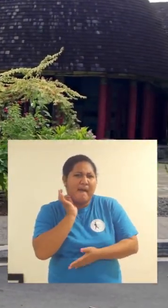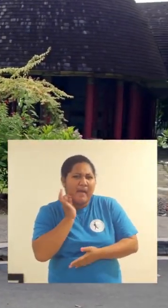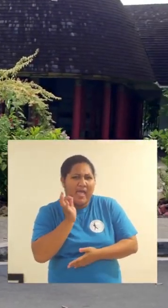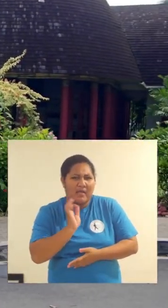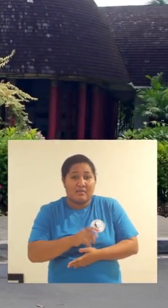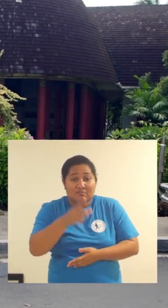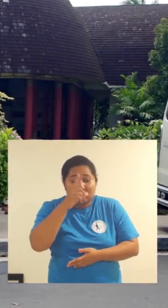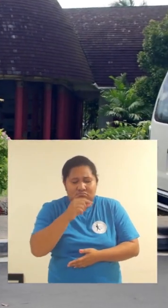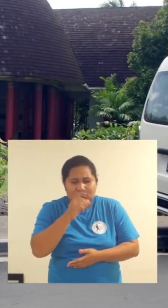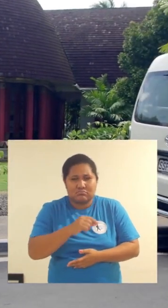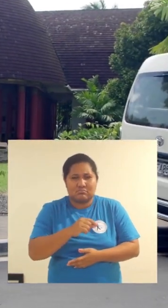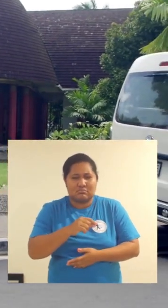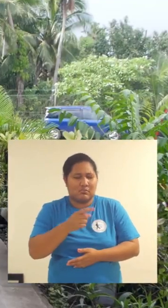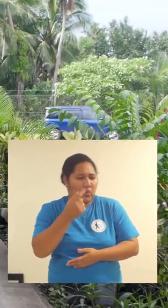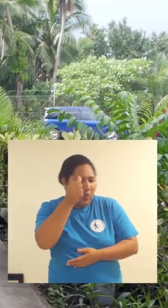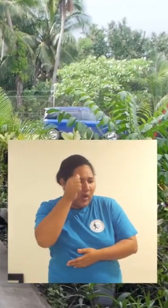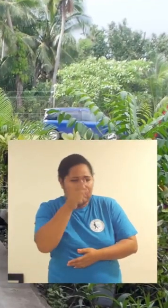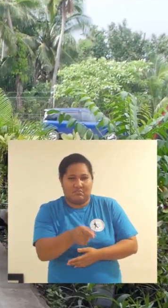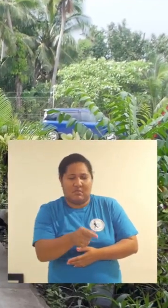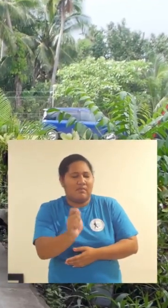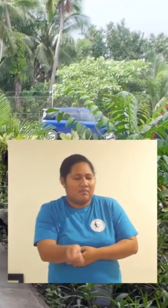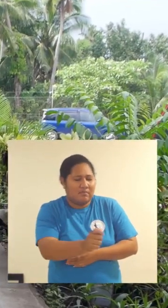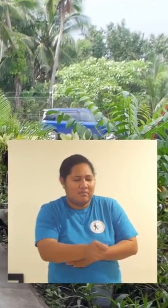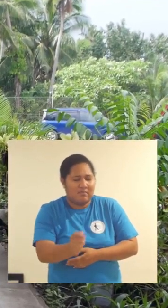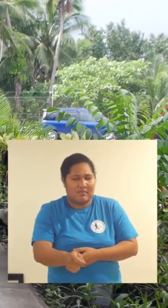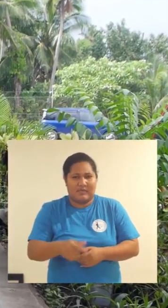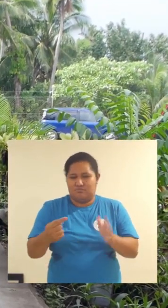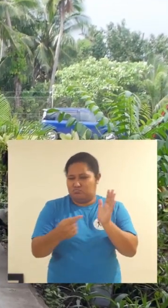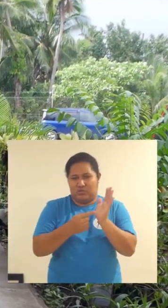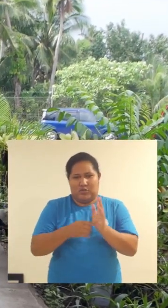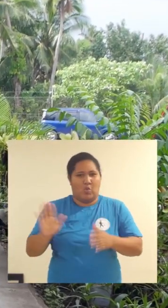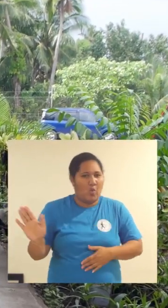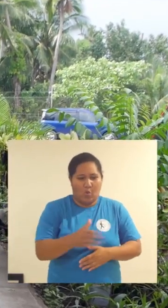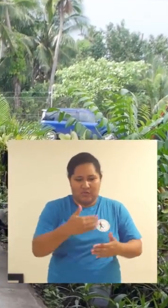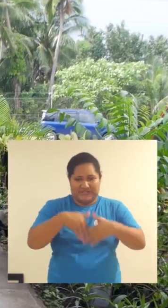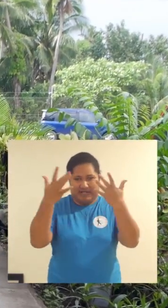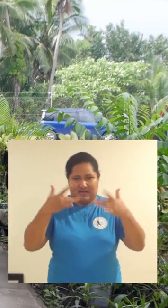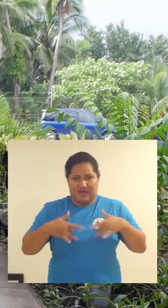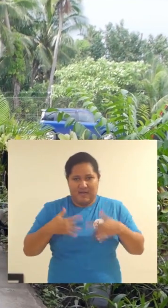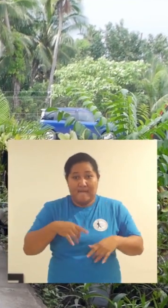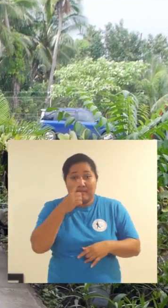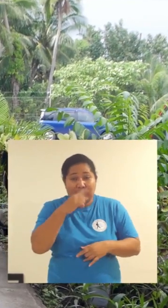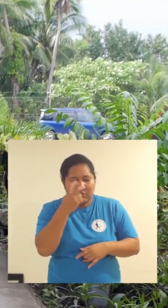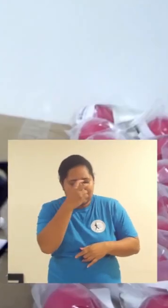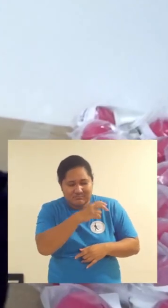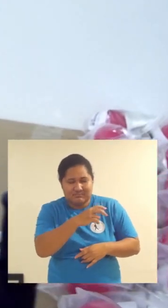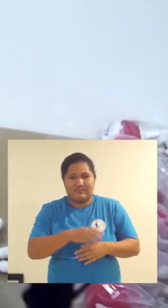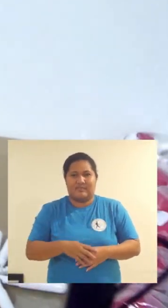daughter in a if I go fee I know it on the top it's our hotel only soon for a more so much more night oh my feel of a